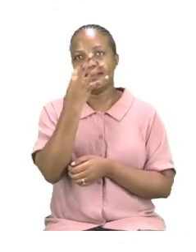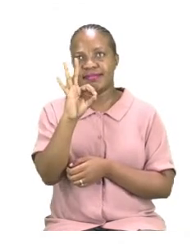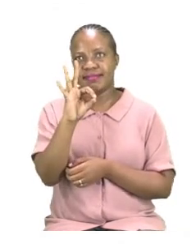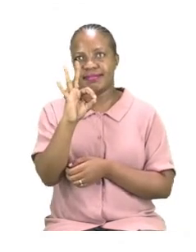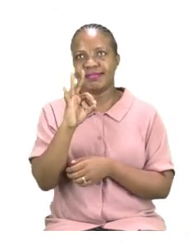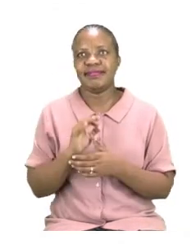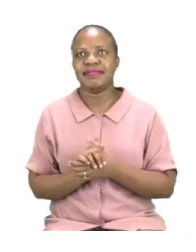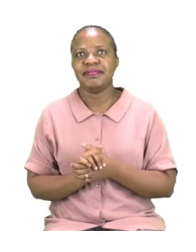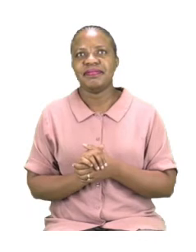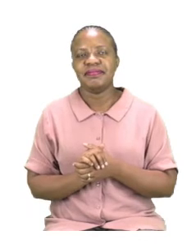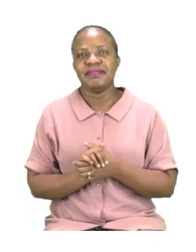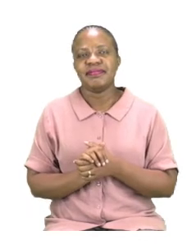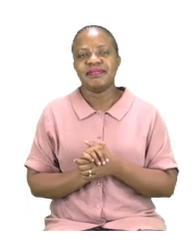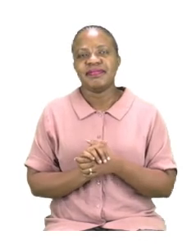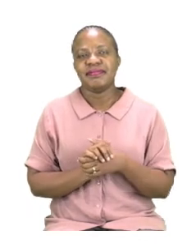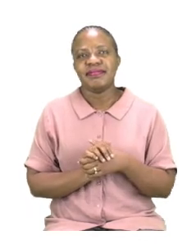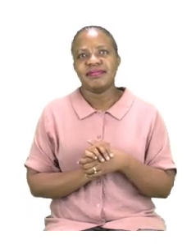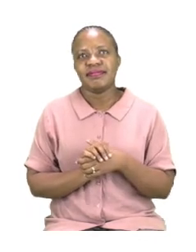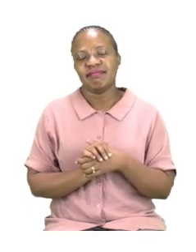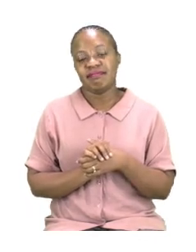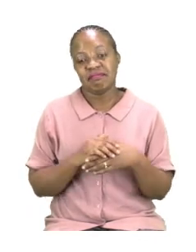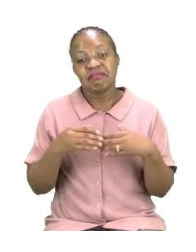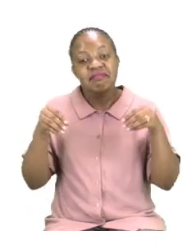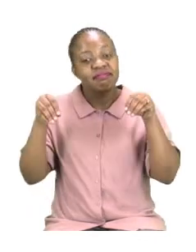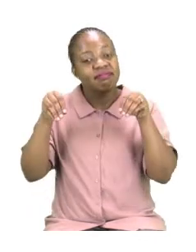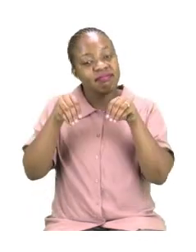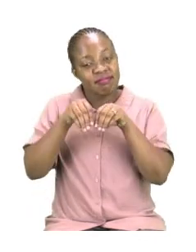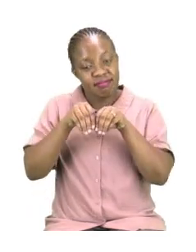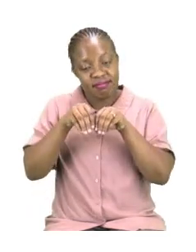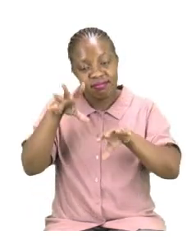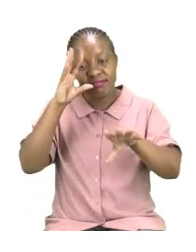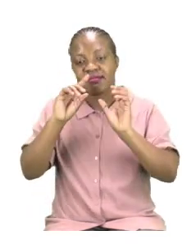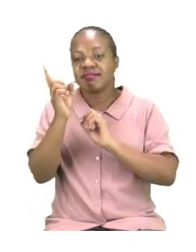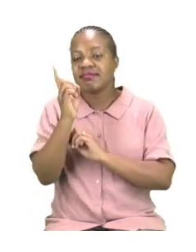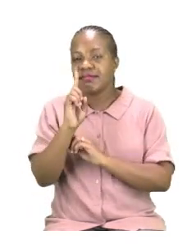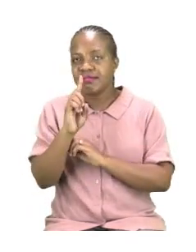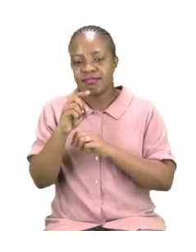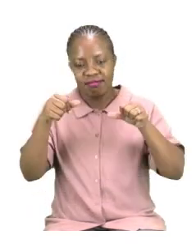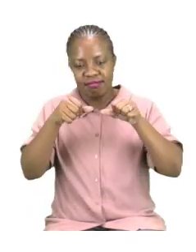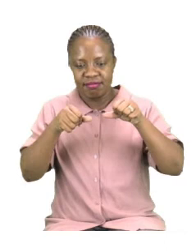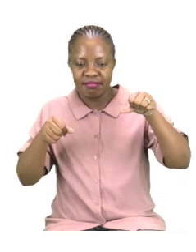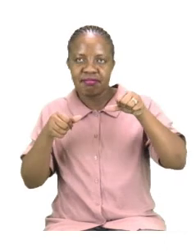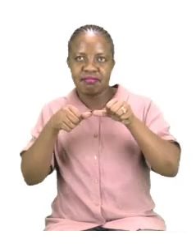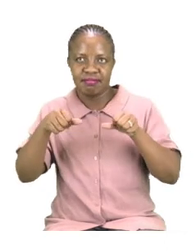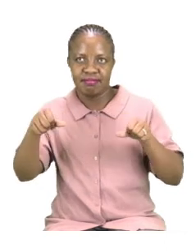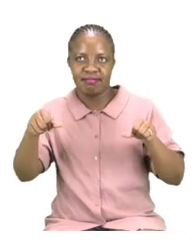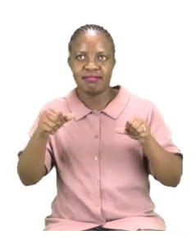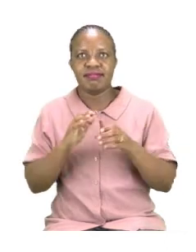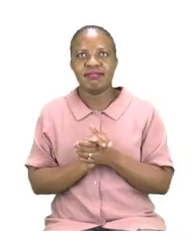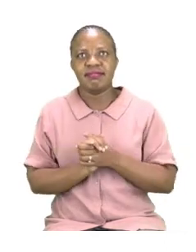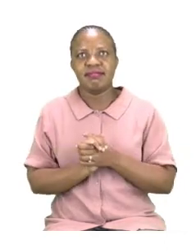So for this part we are going to be doing measurement. In this case we are dealing with